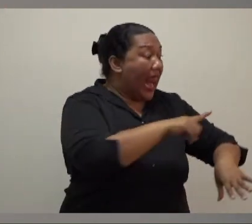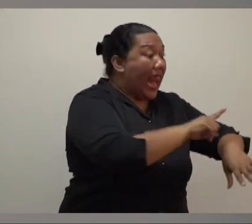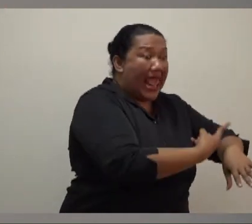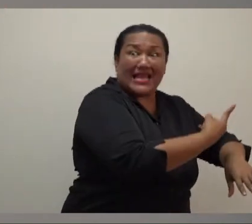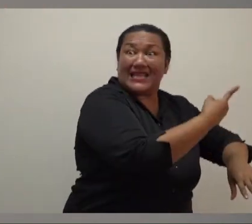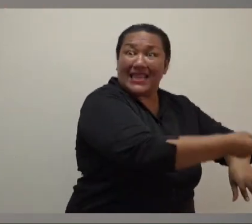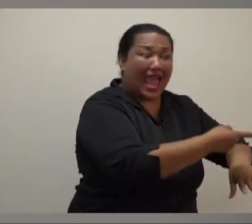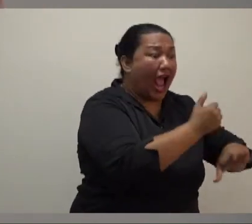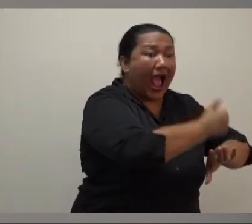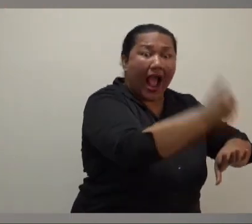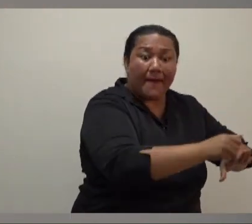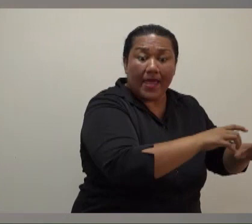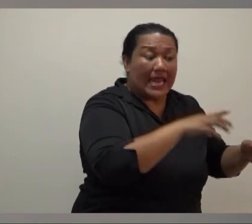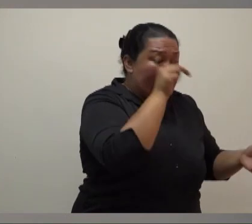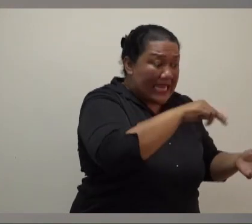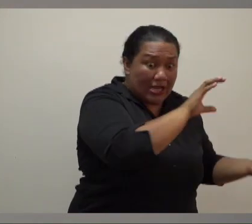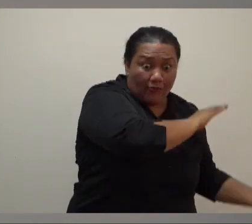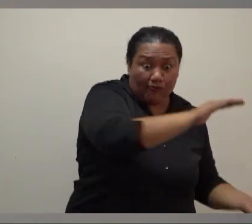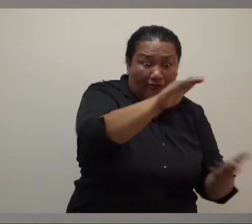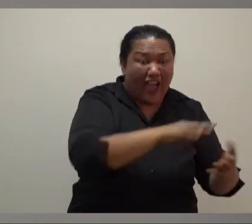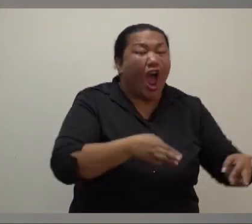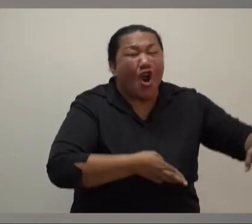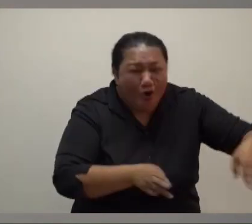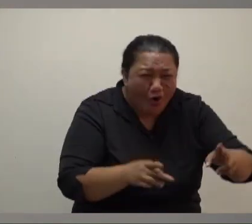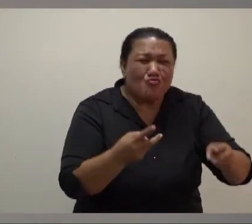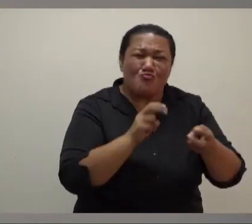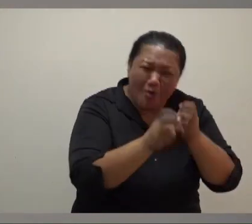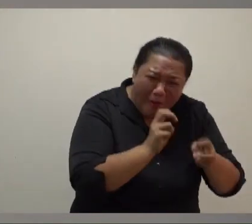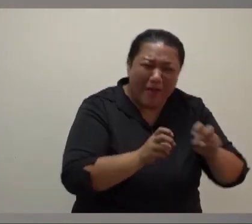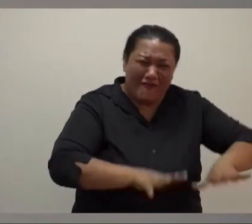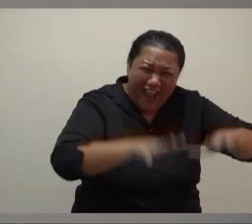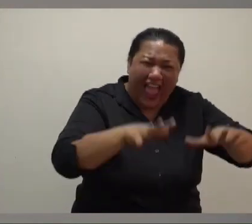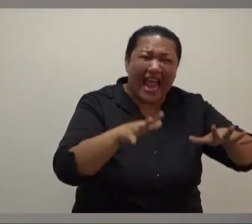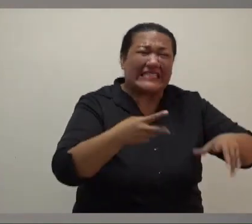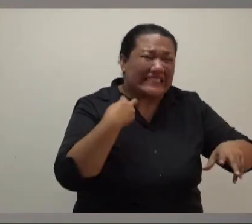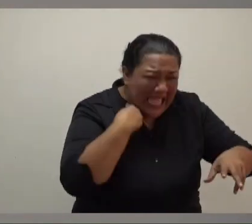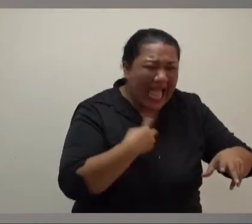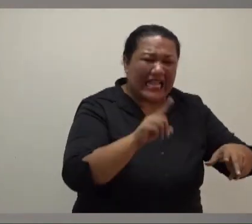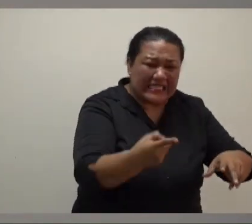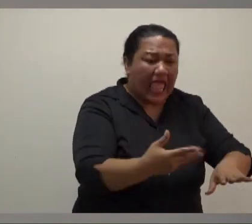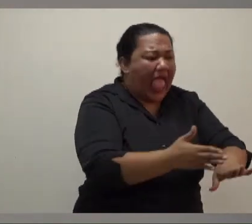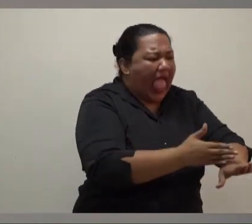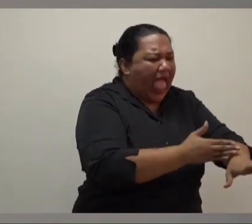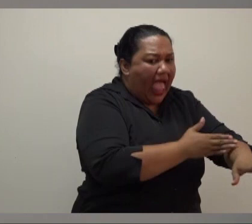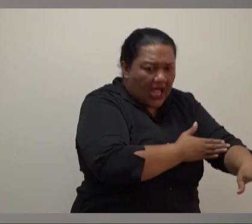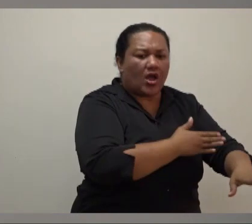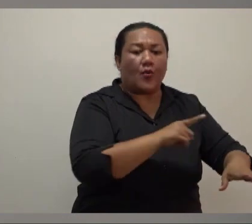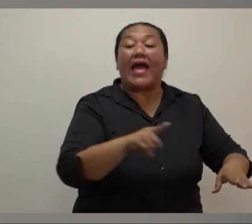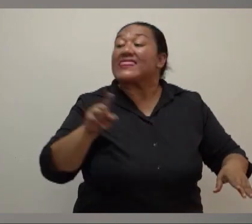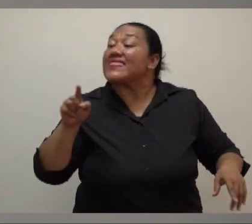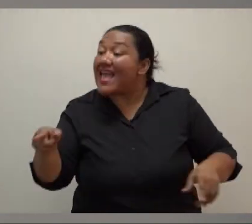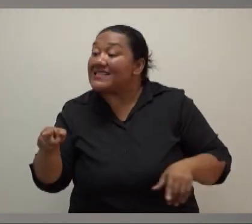it may take a bit longer, it may take a day to get there. So, in the meantime, if you have had the ability to take something with you, then please do so.